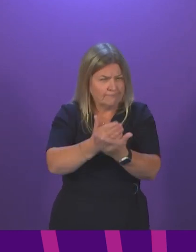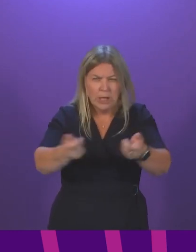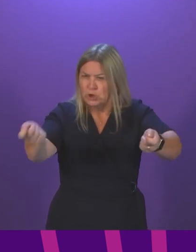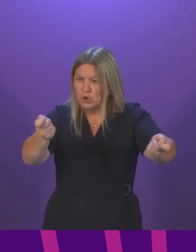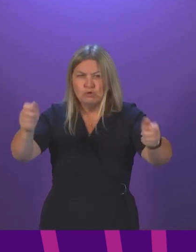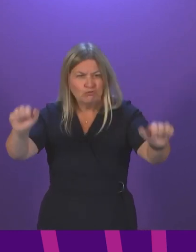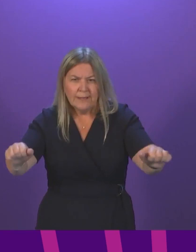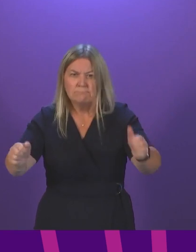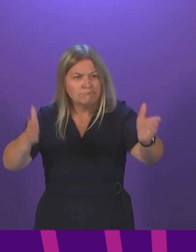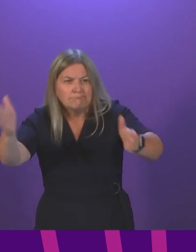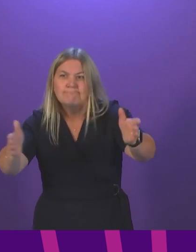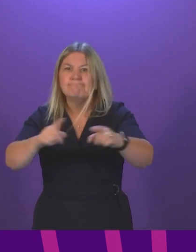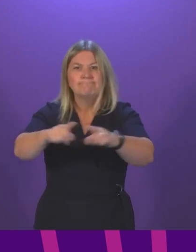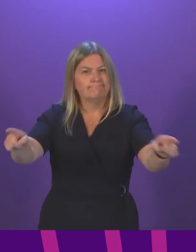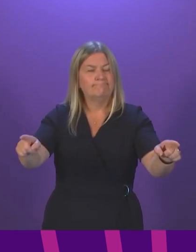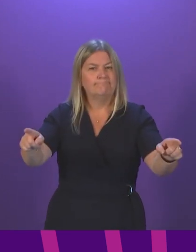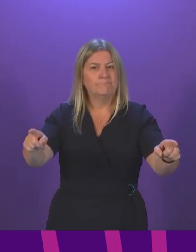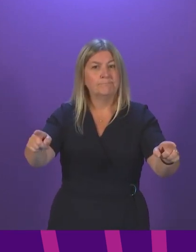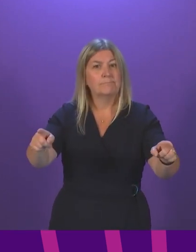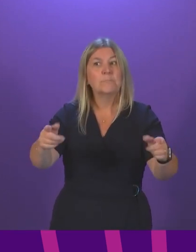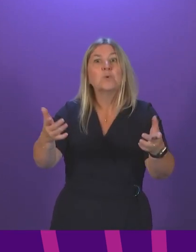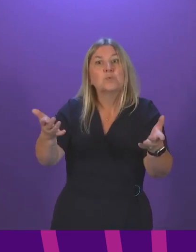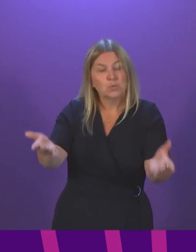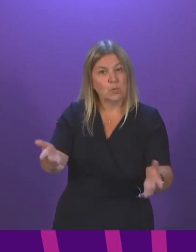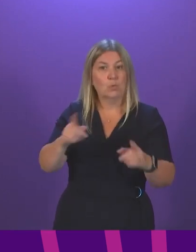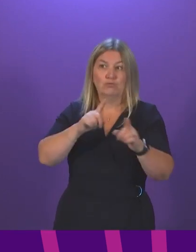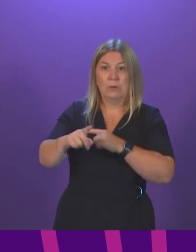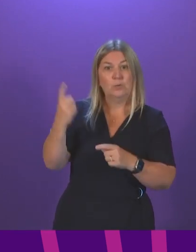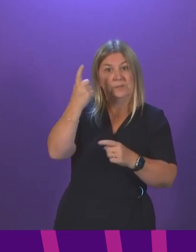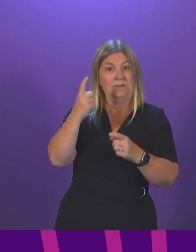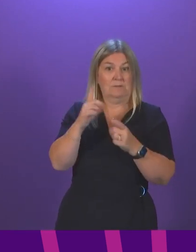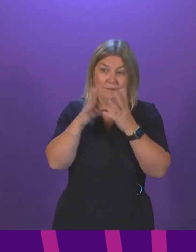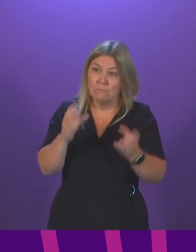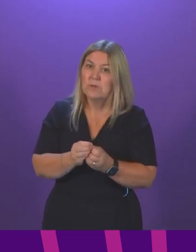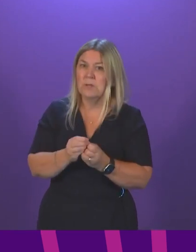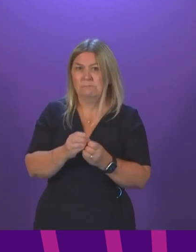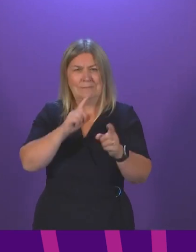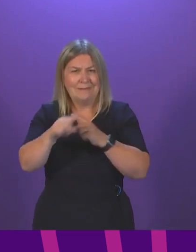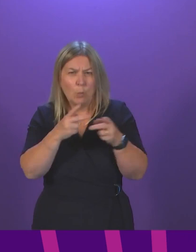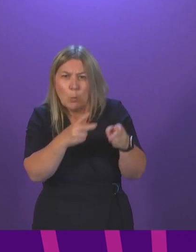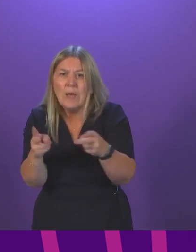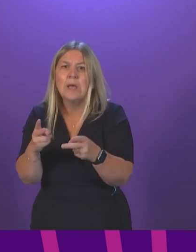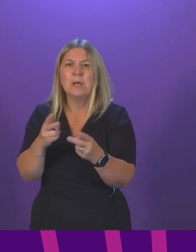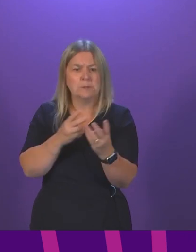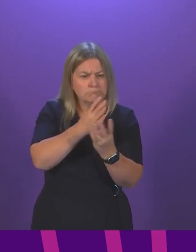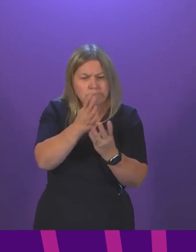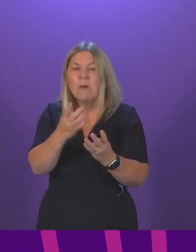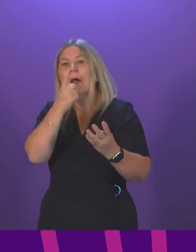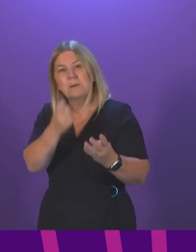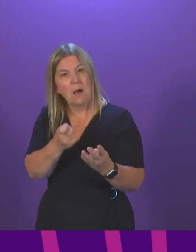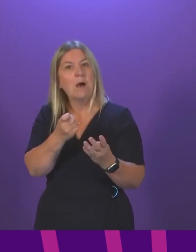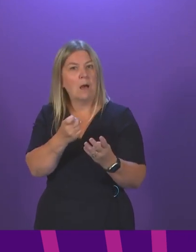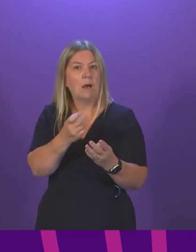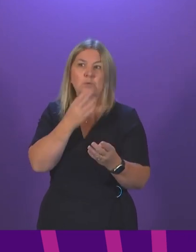across the country. We will continue to consider all ways in which we can utilise and deploy additional